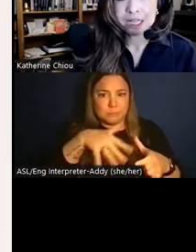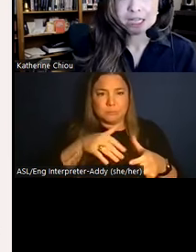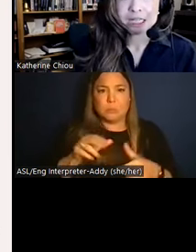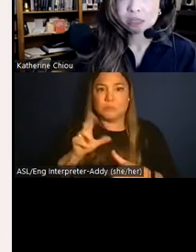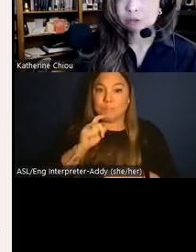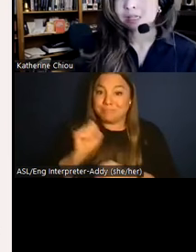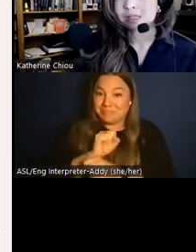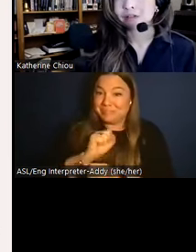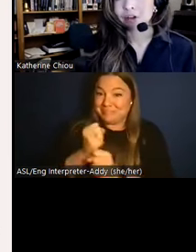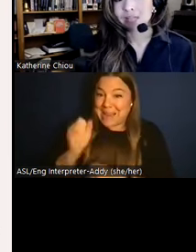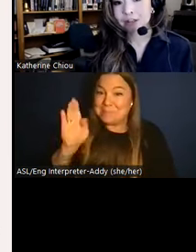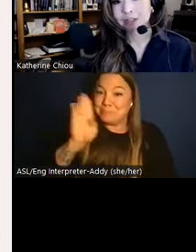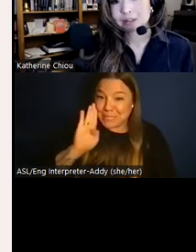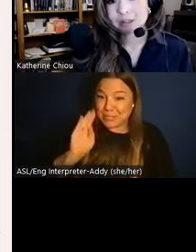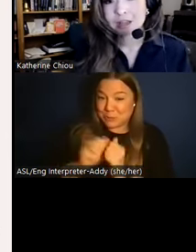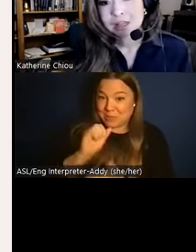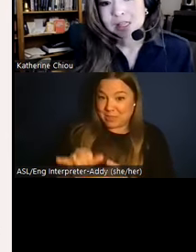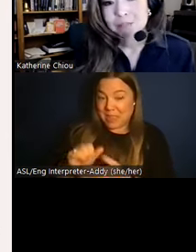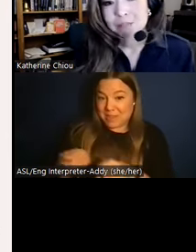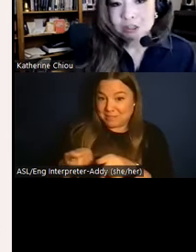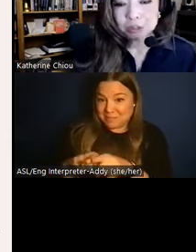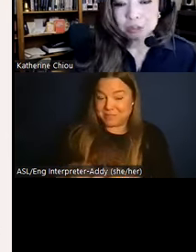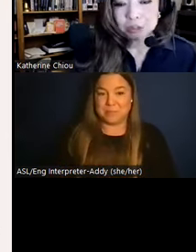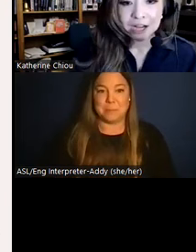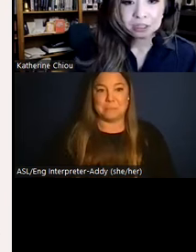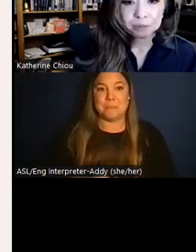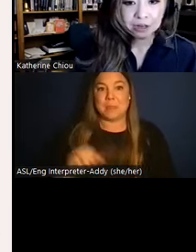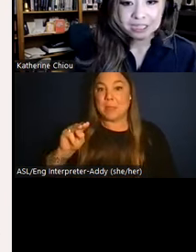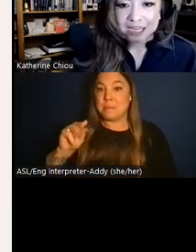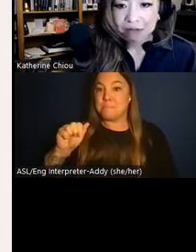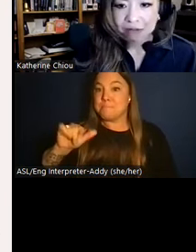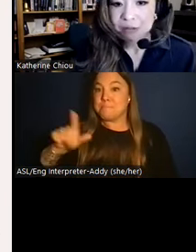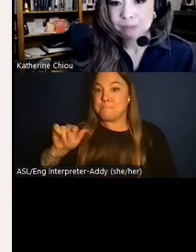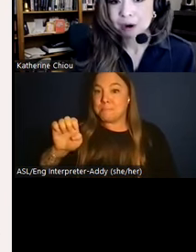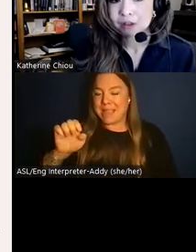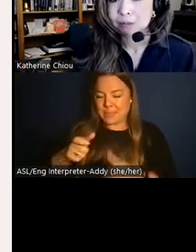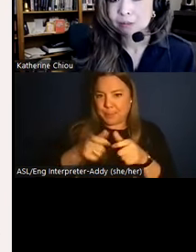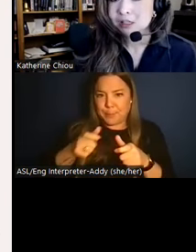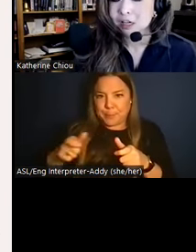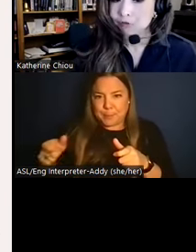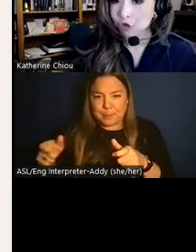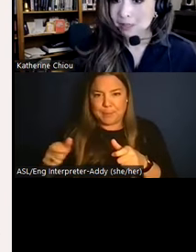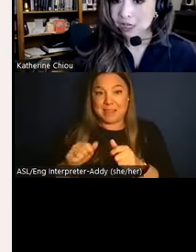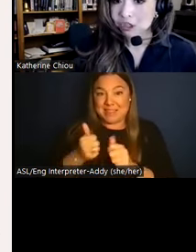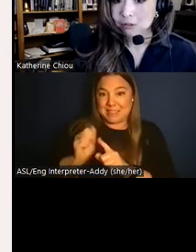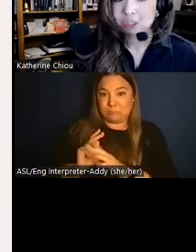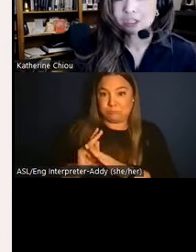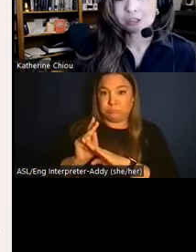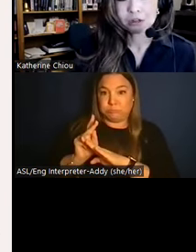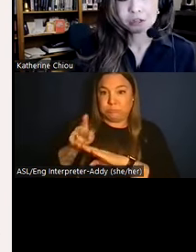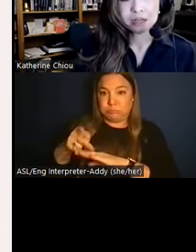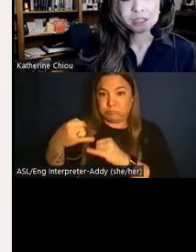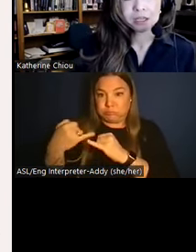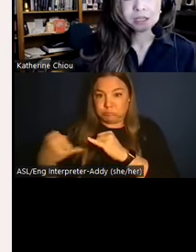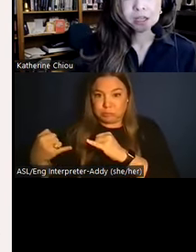was likely a centerpiece of their gatherings. The maize kernels we found, sprouting tiny roots as part of the process of germination, which